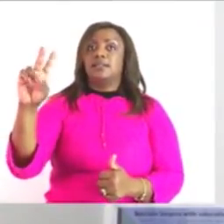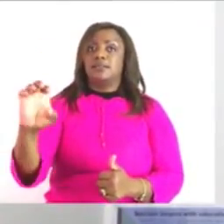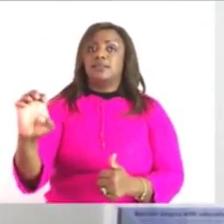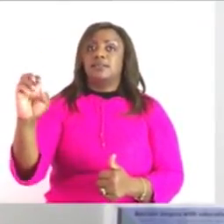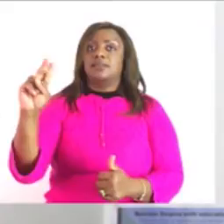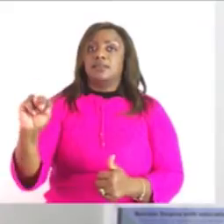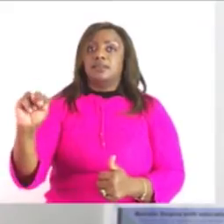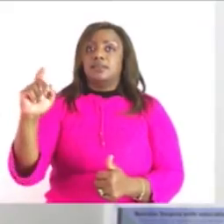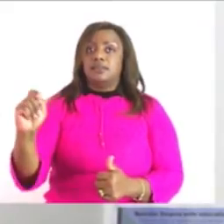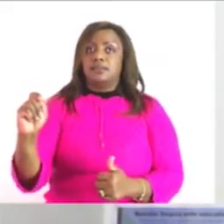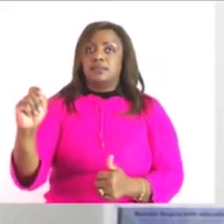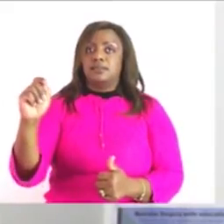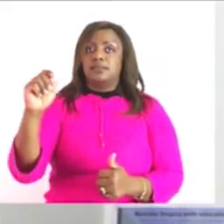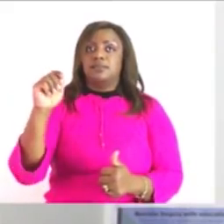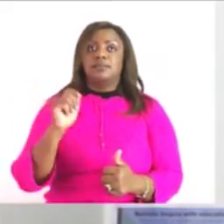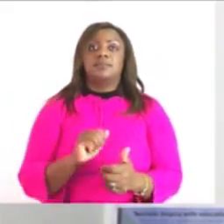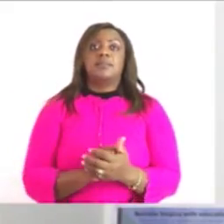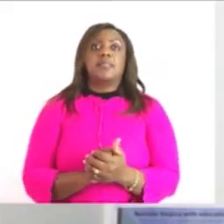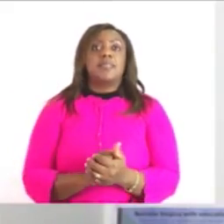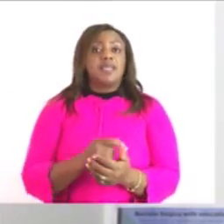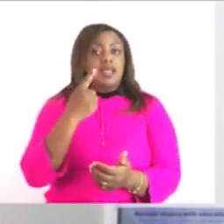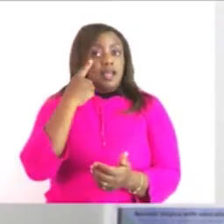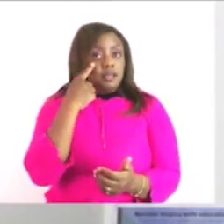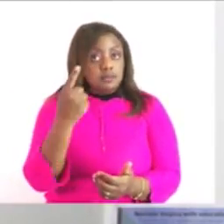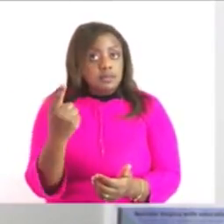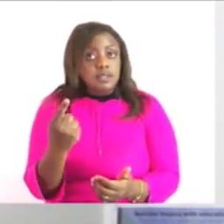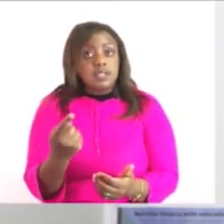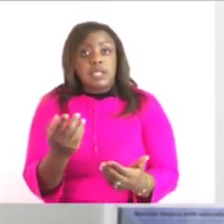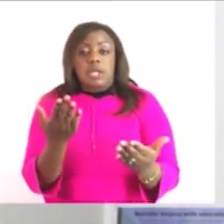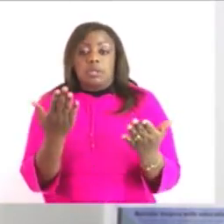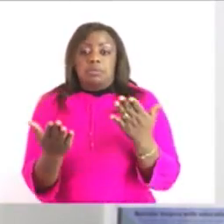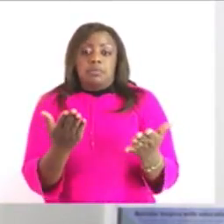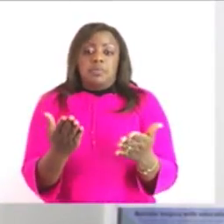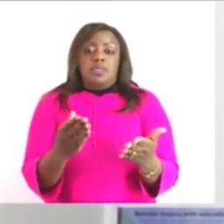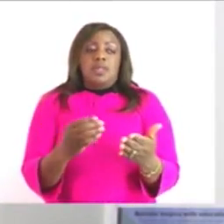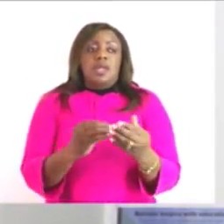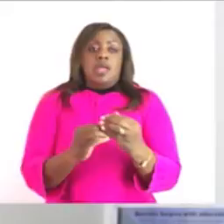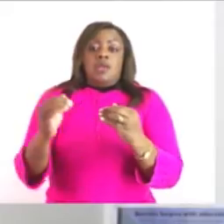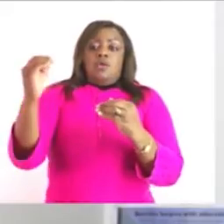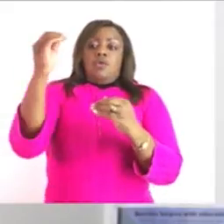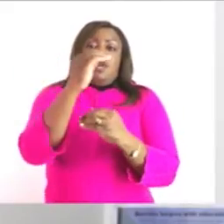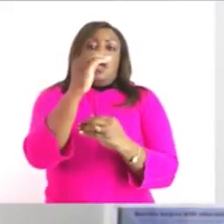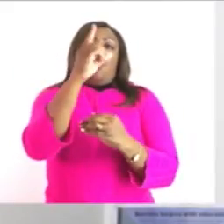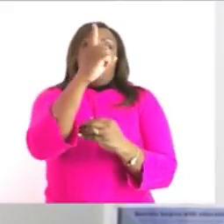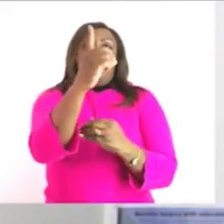because i went a little bit higher so if i have to rate myself i will say